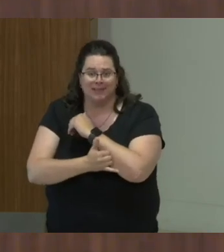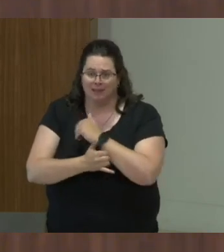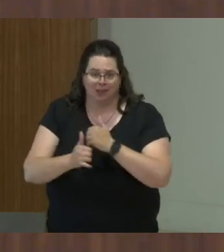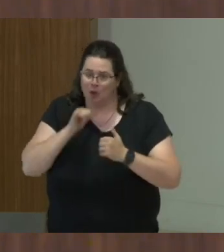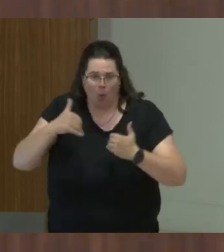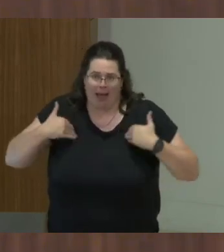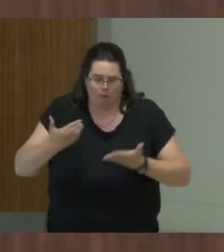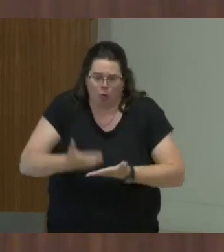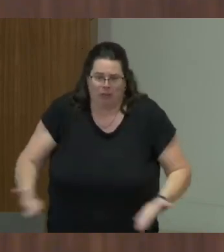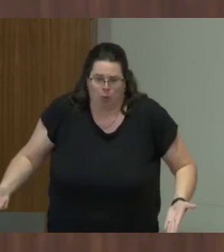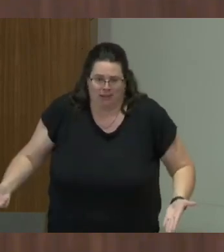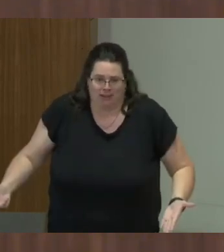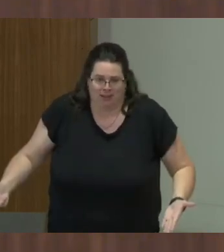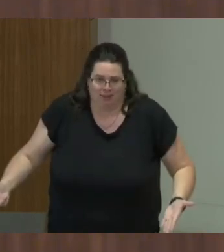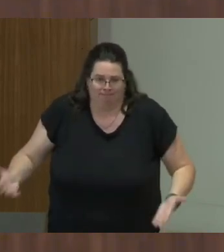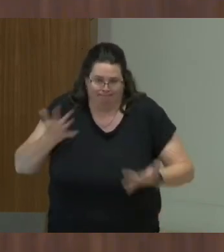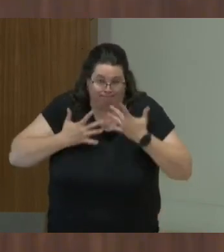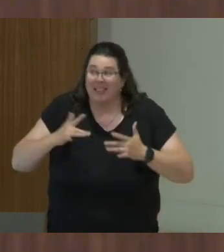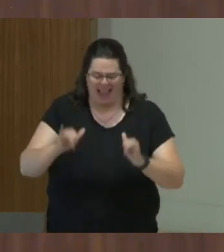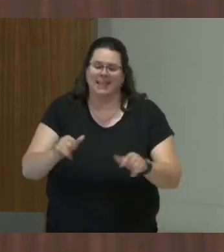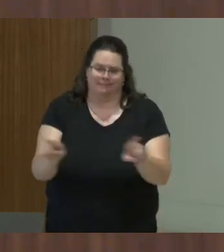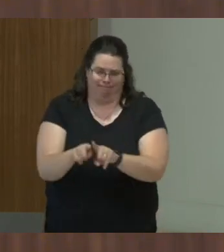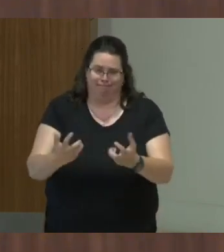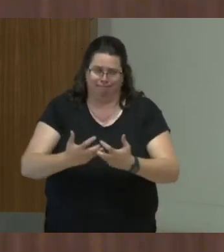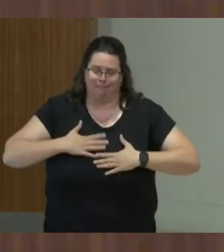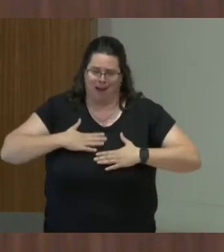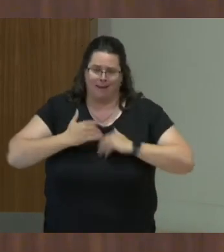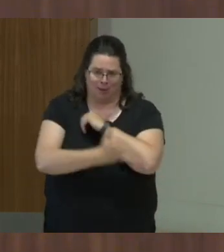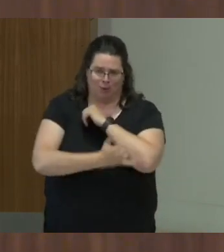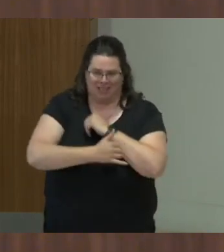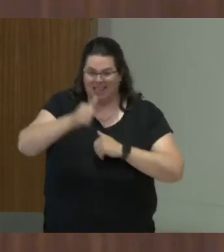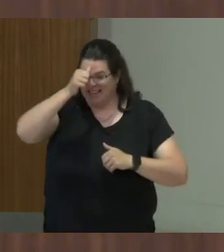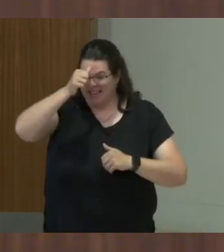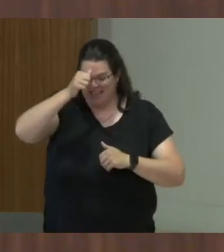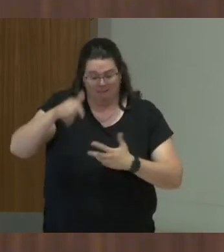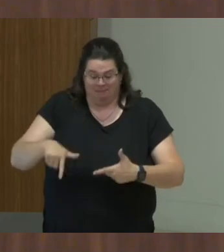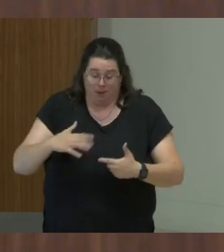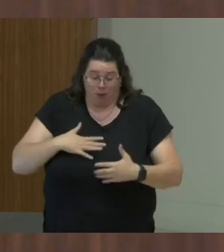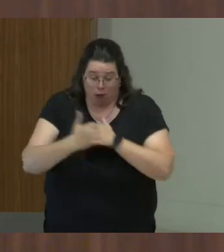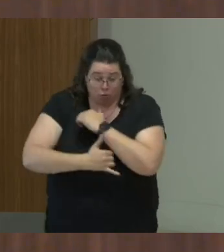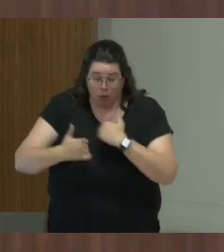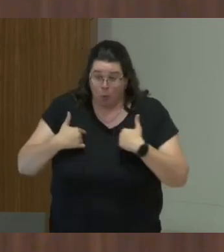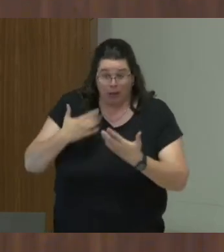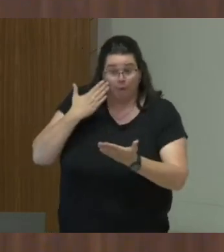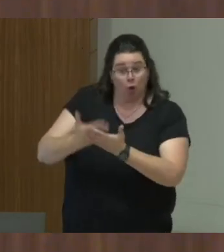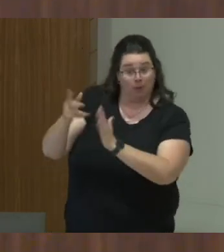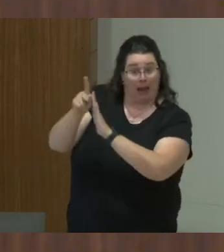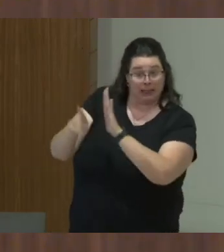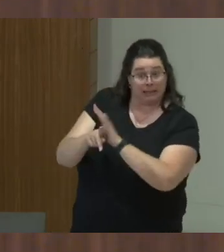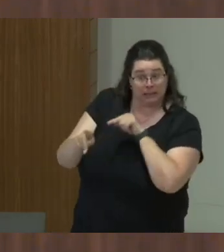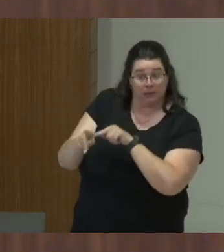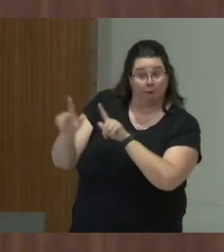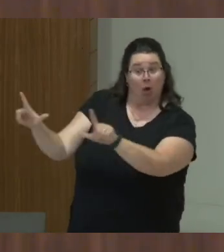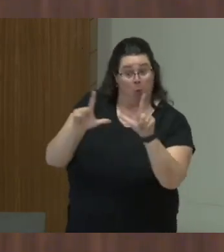that is what is happening mostly in India, where India is a country which has very good policy frameworks.